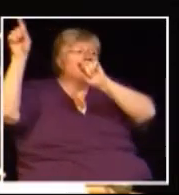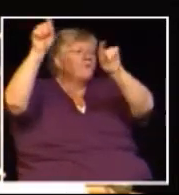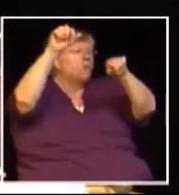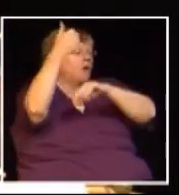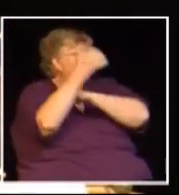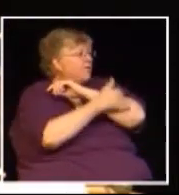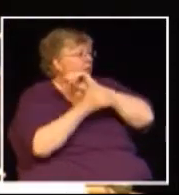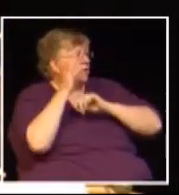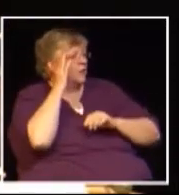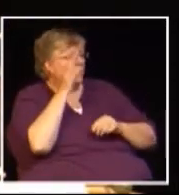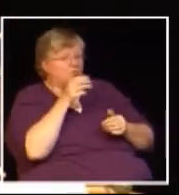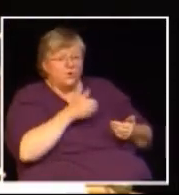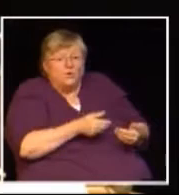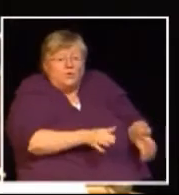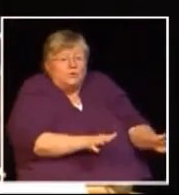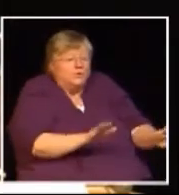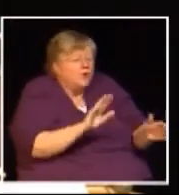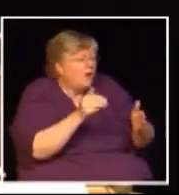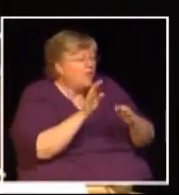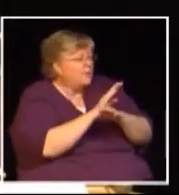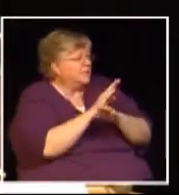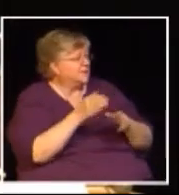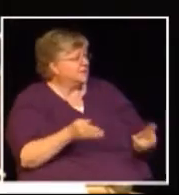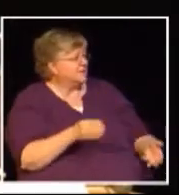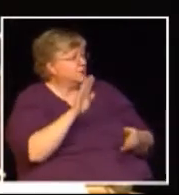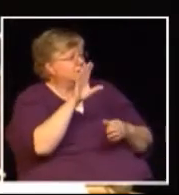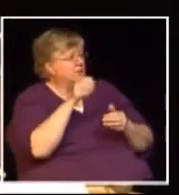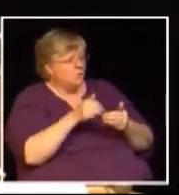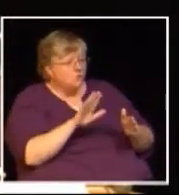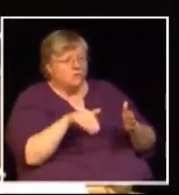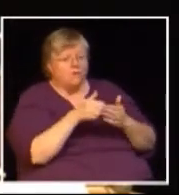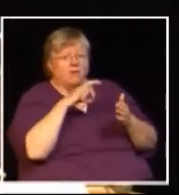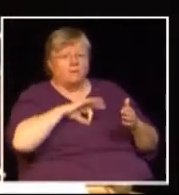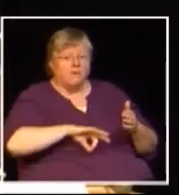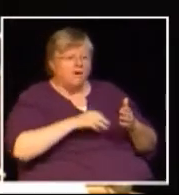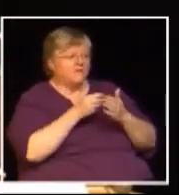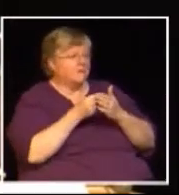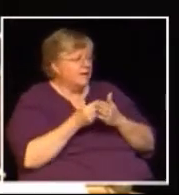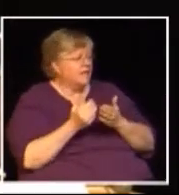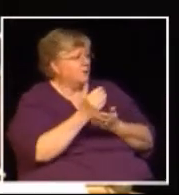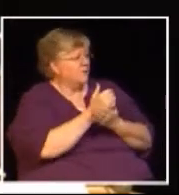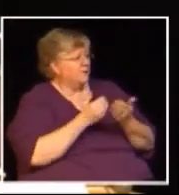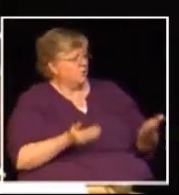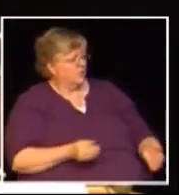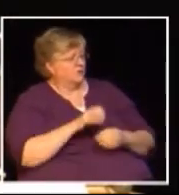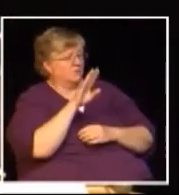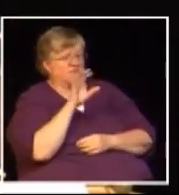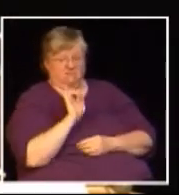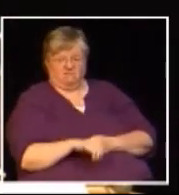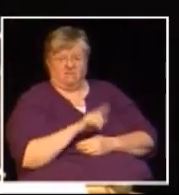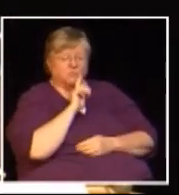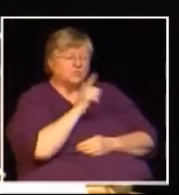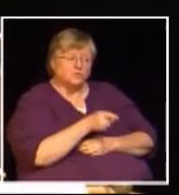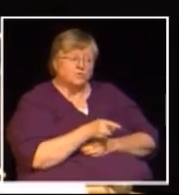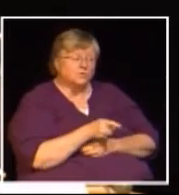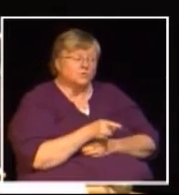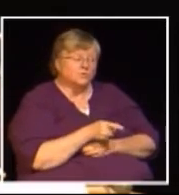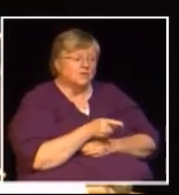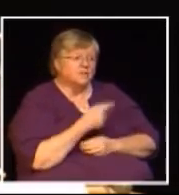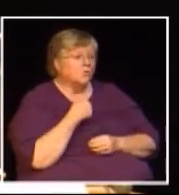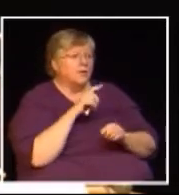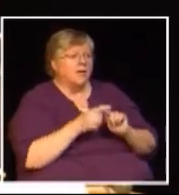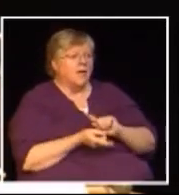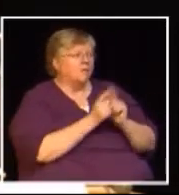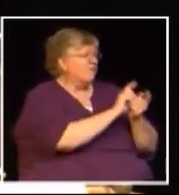back the infrastructure which is a billion dollars of infrastructure in the province in that particular industry will disappear and that's a